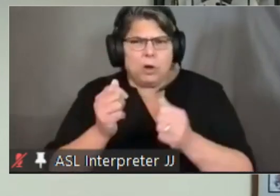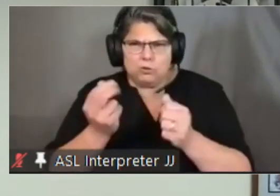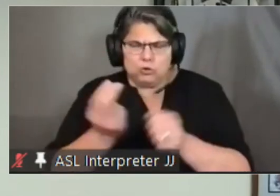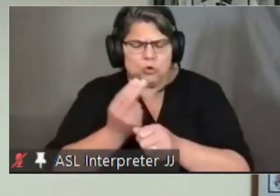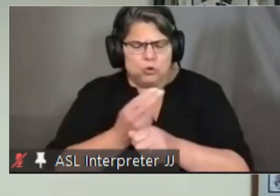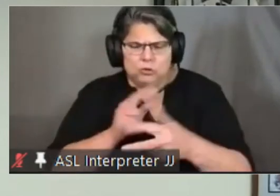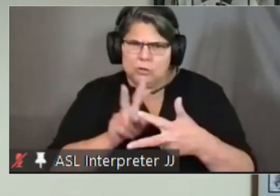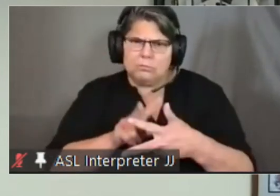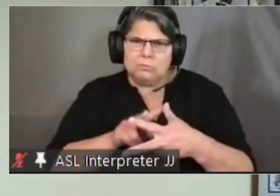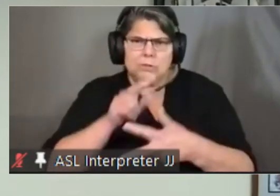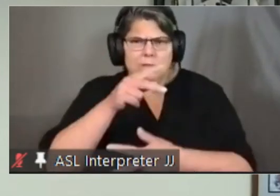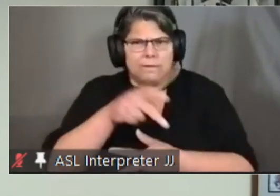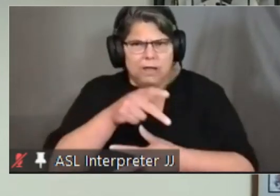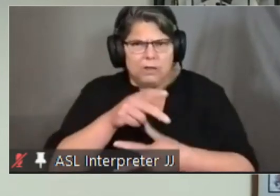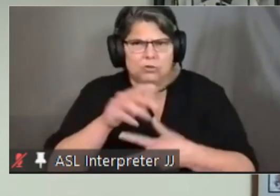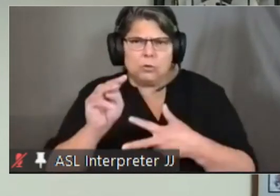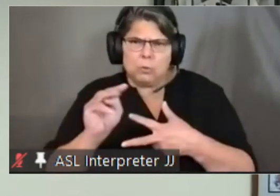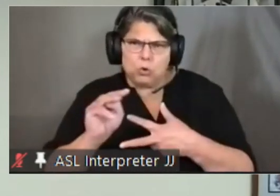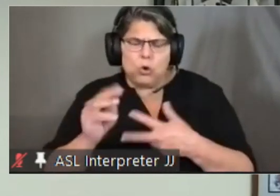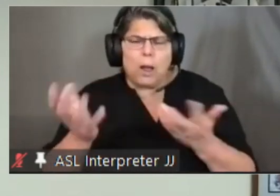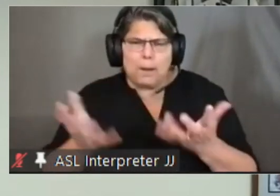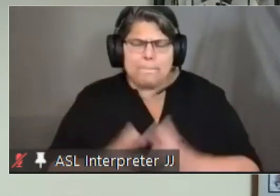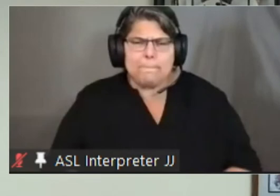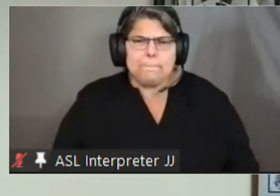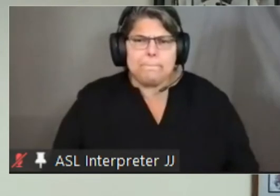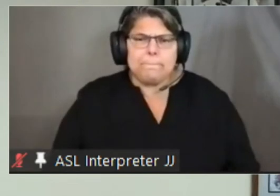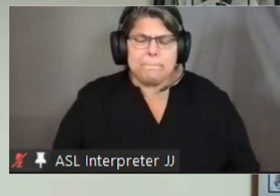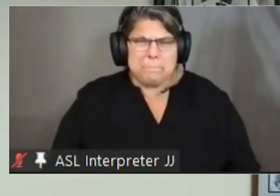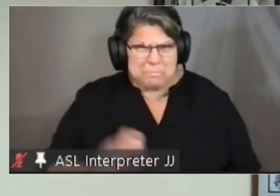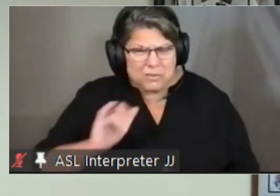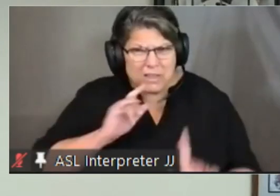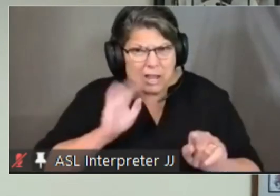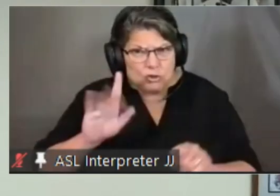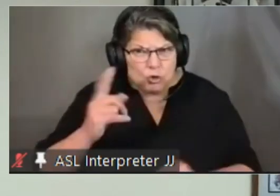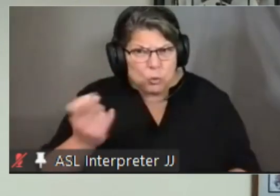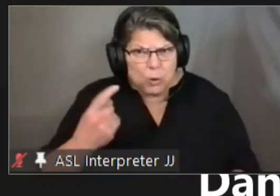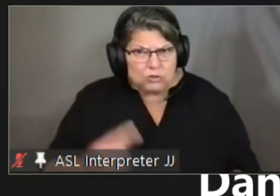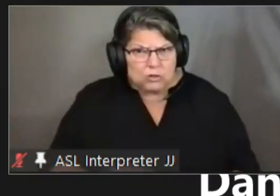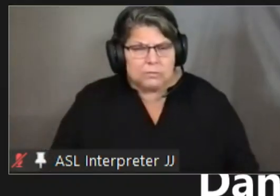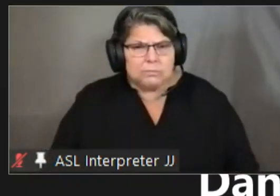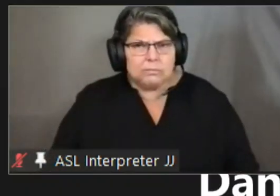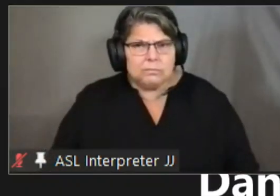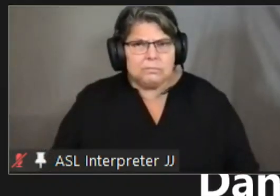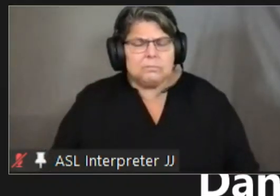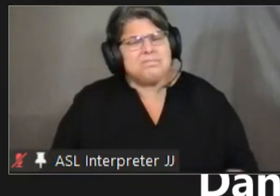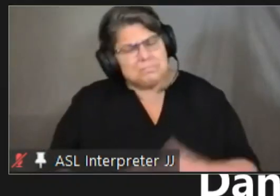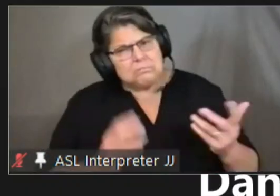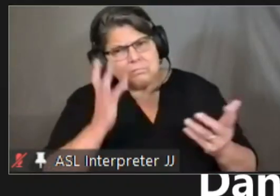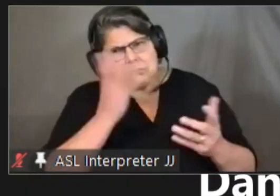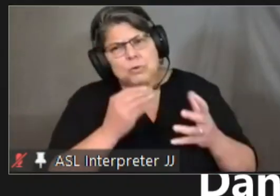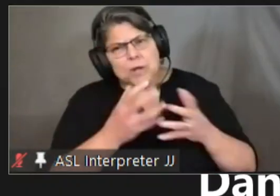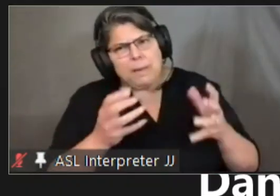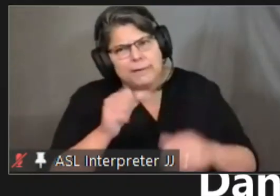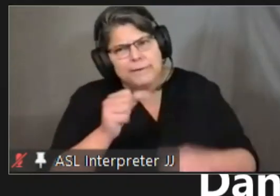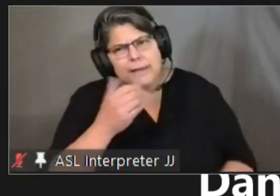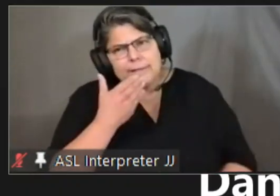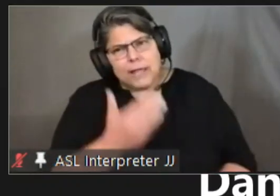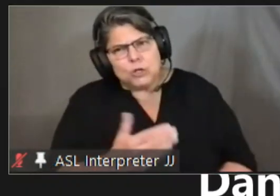and uh moderna vaccines does that answer your question um pretty much yes thank you